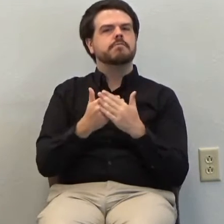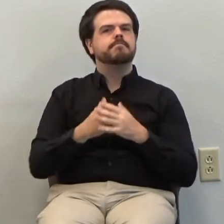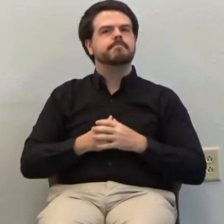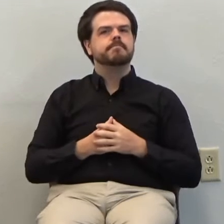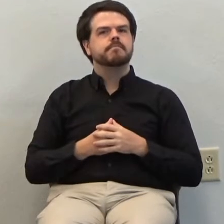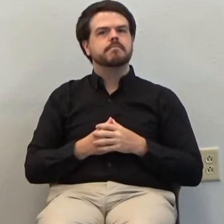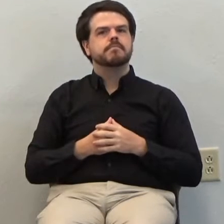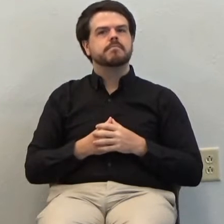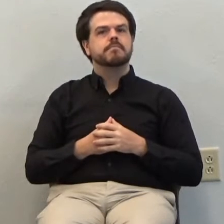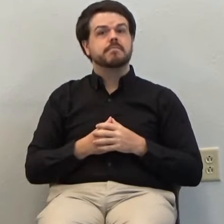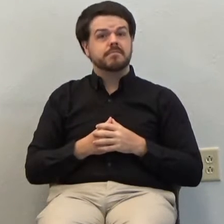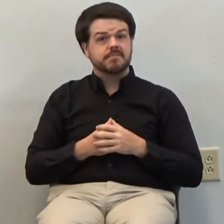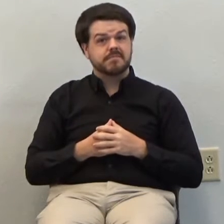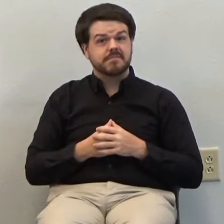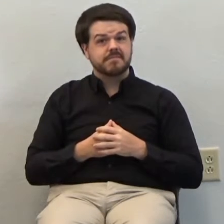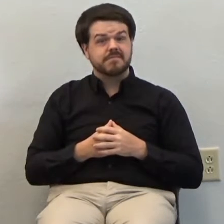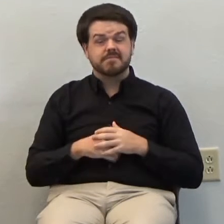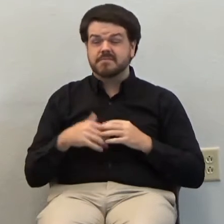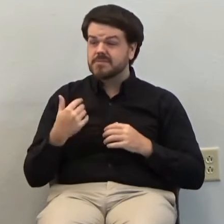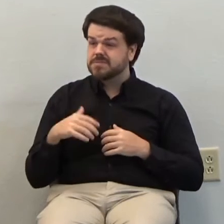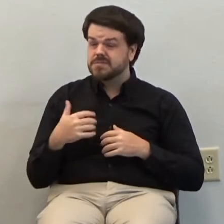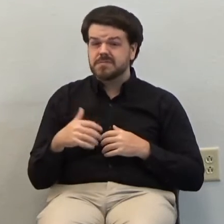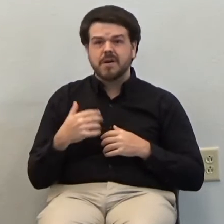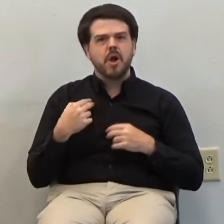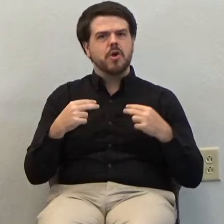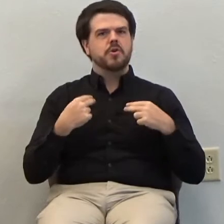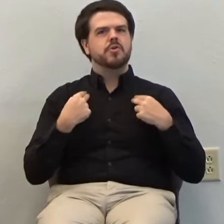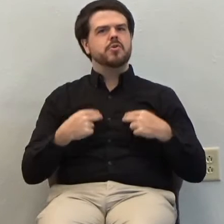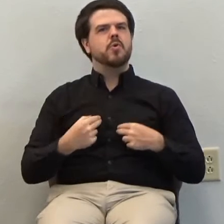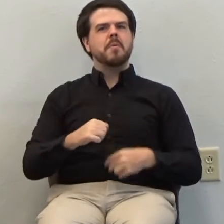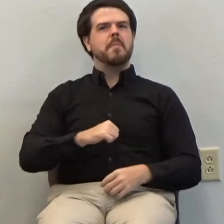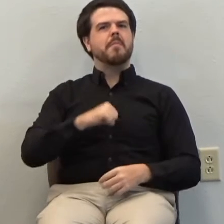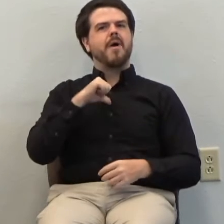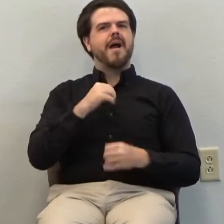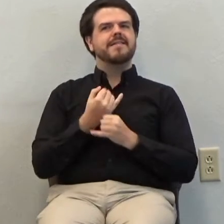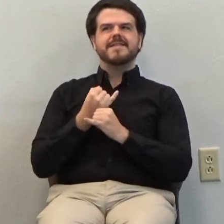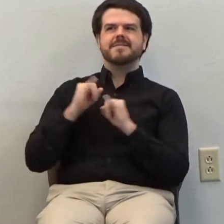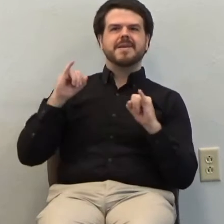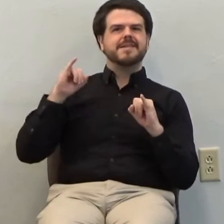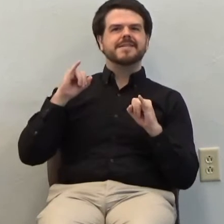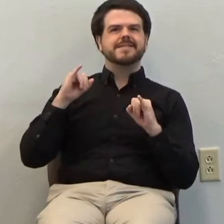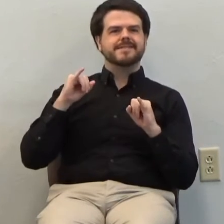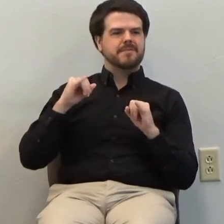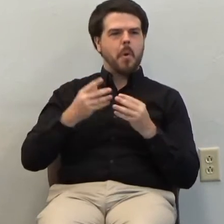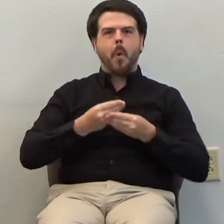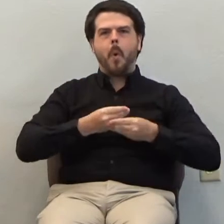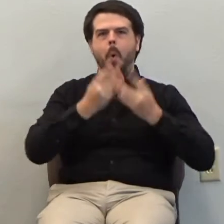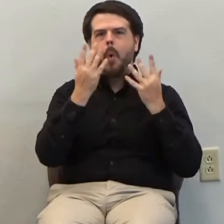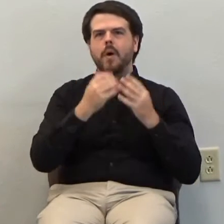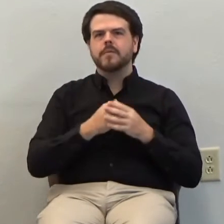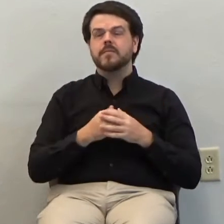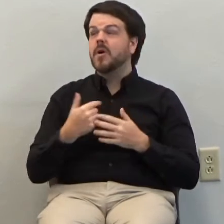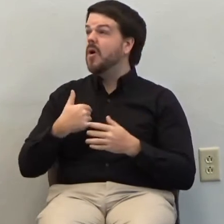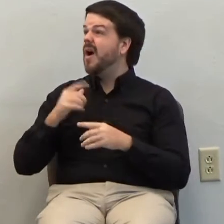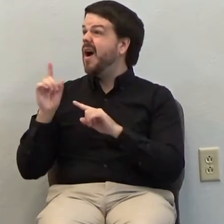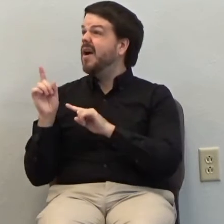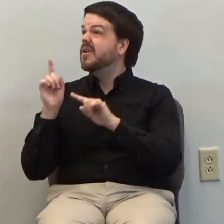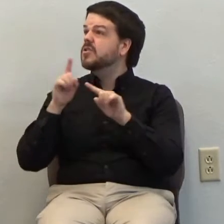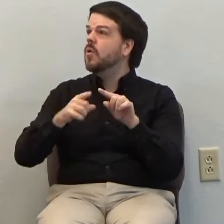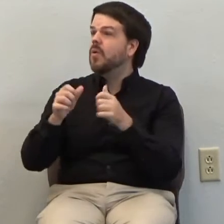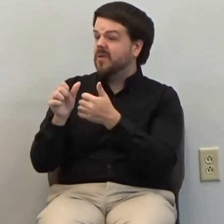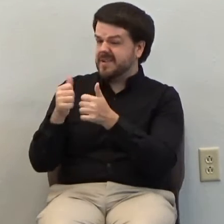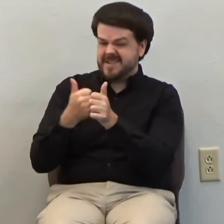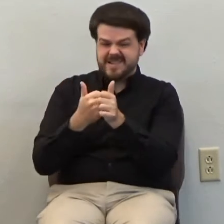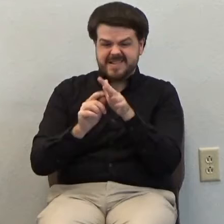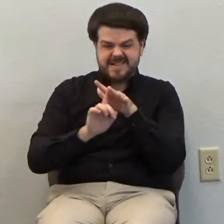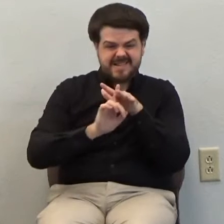Well, there goes human pride and independence, isn't it? Where can I go from your spirit?